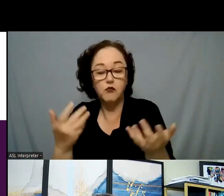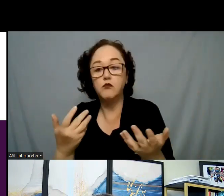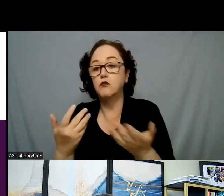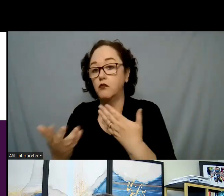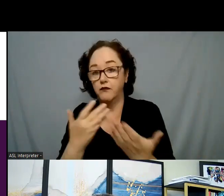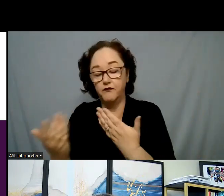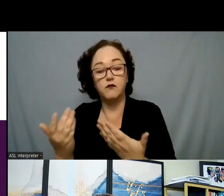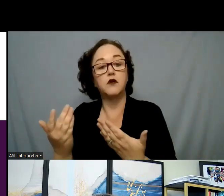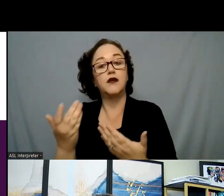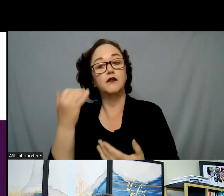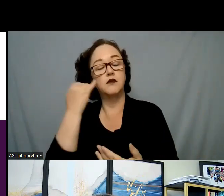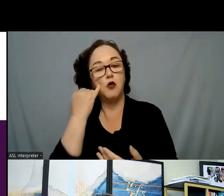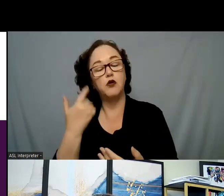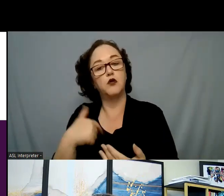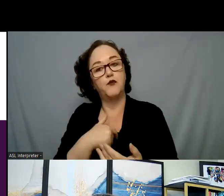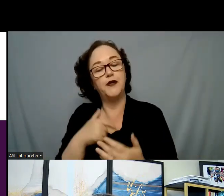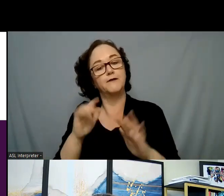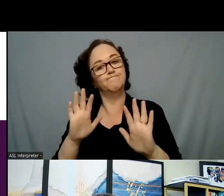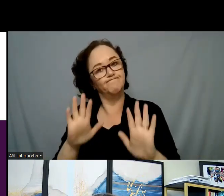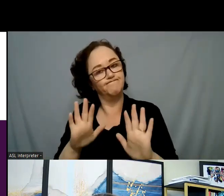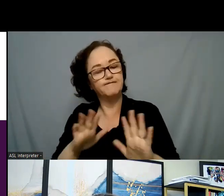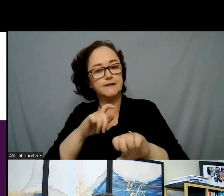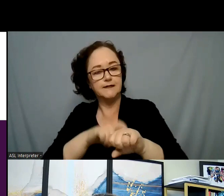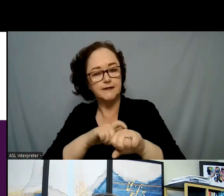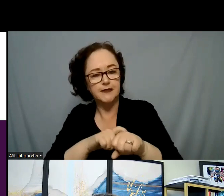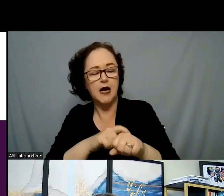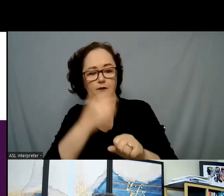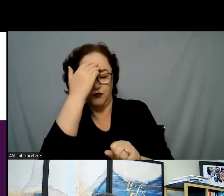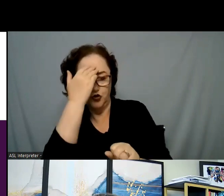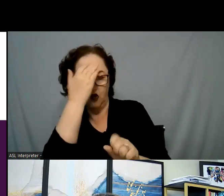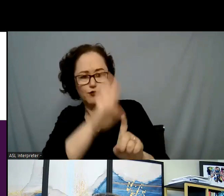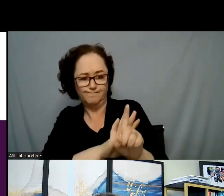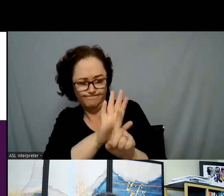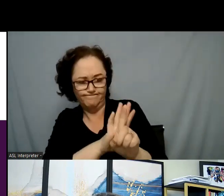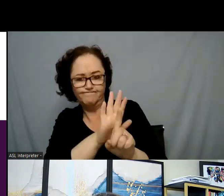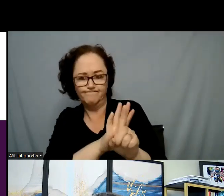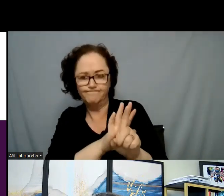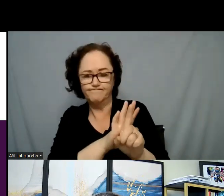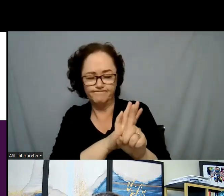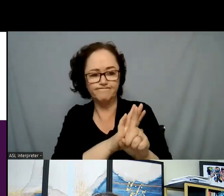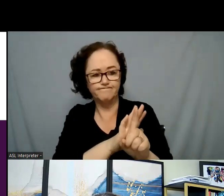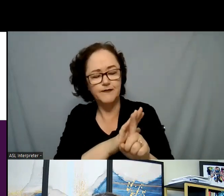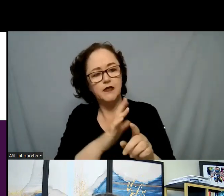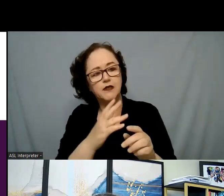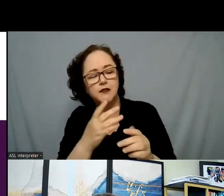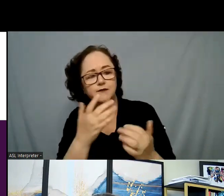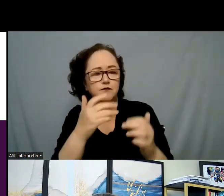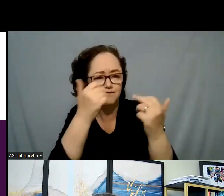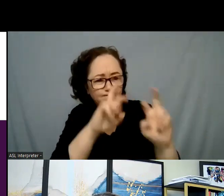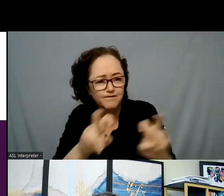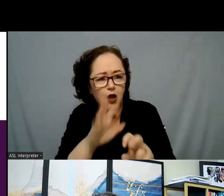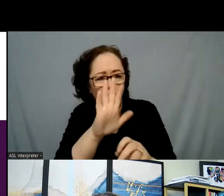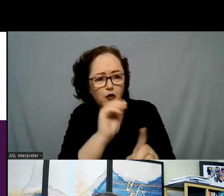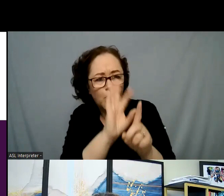to know and understand the individual through their culture, they are affirmed. It lets the individual